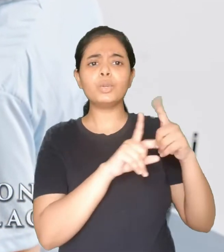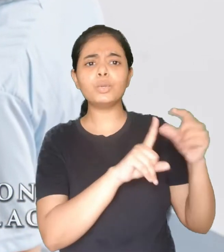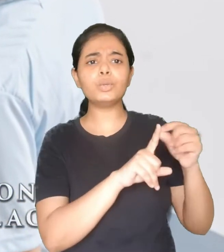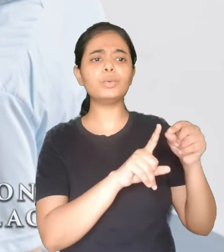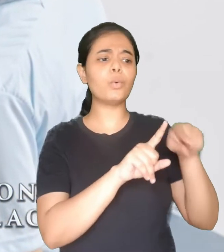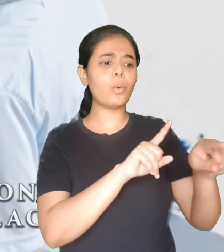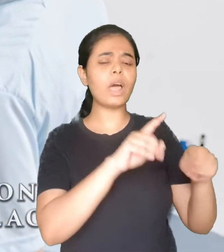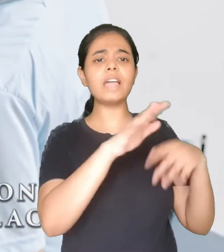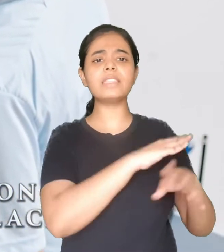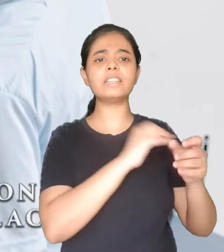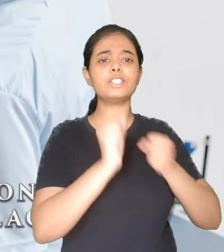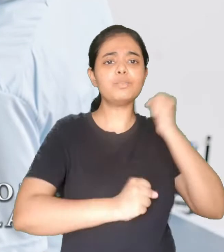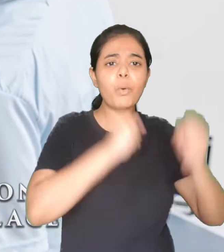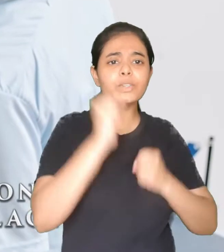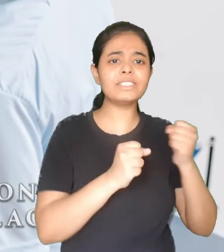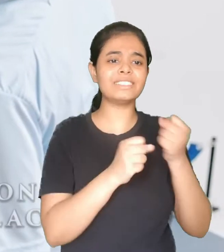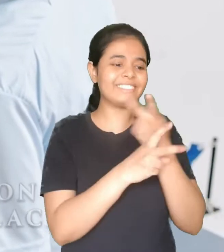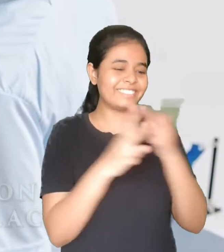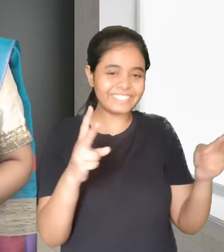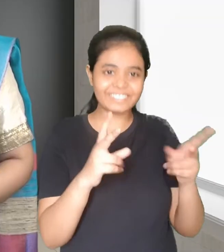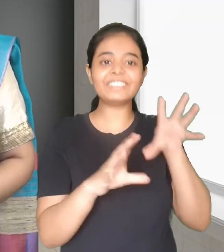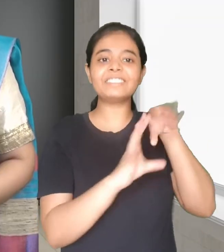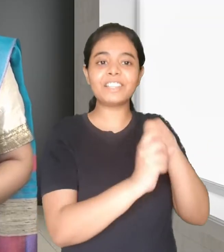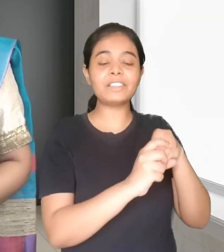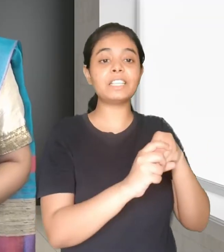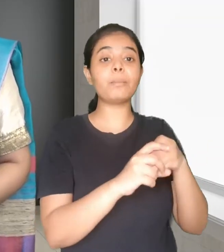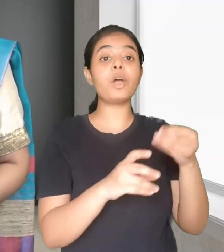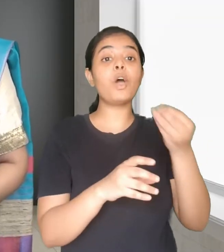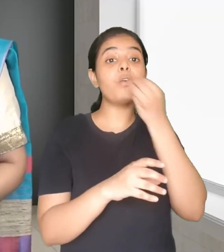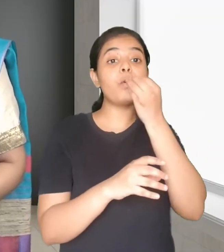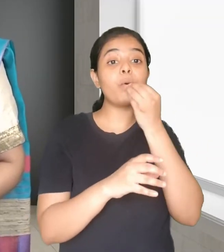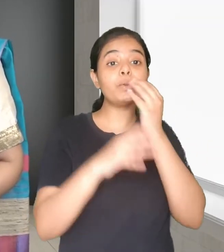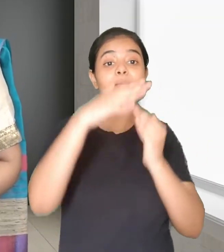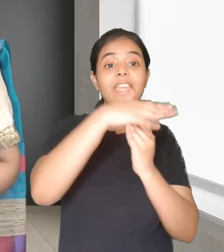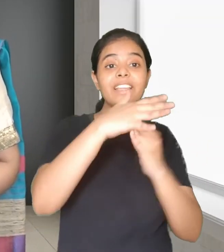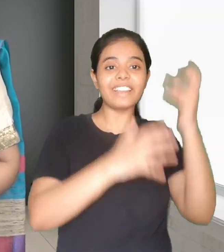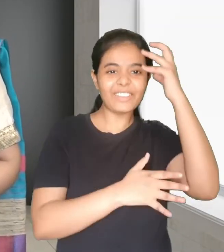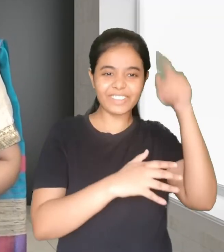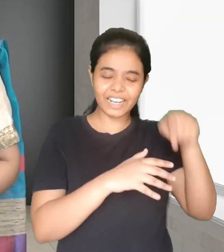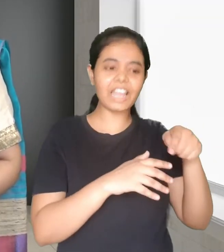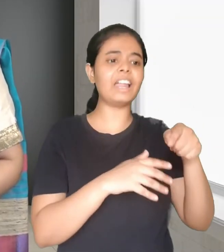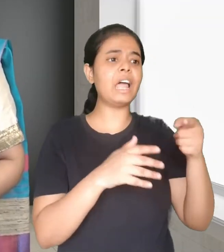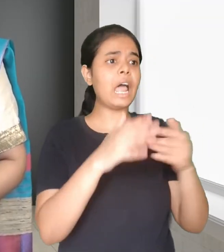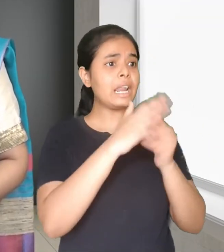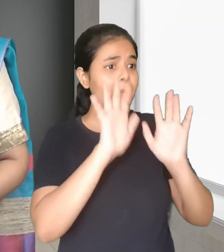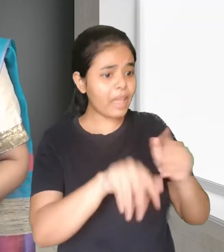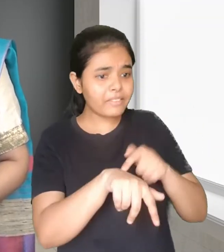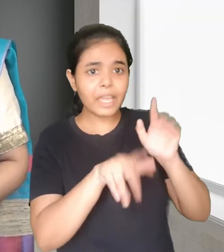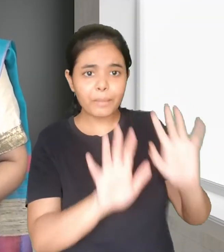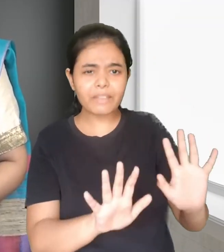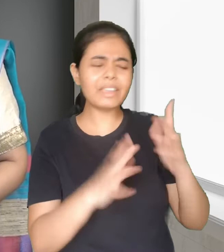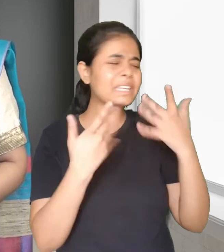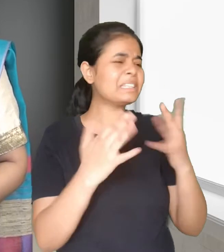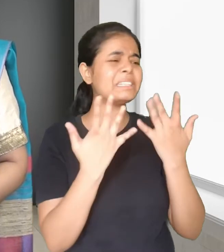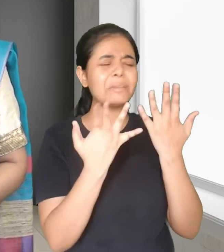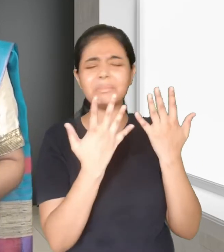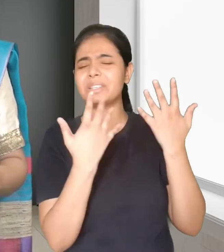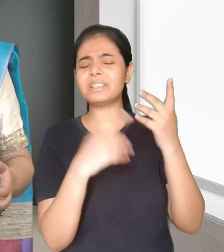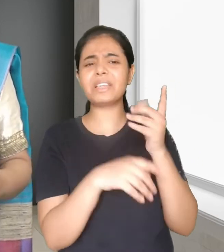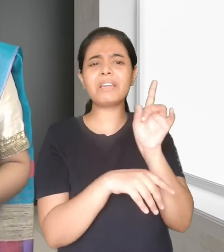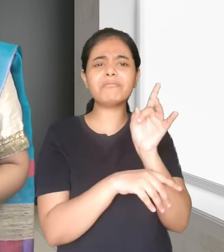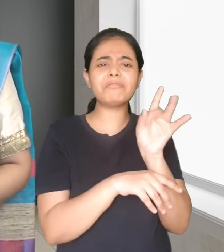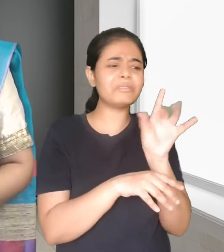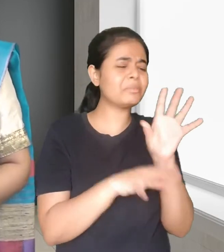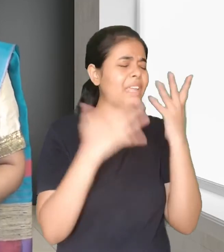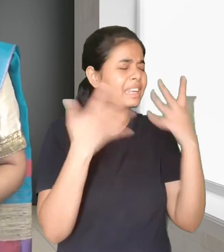start a recreation group at your company. Form a sports team and join in some sports activity during lunch break